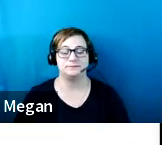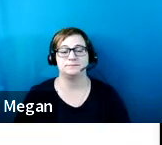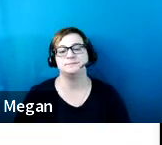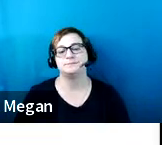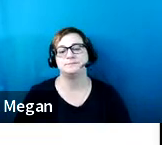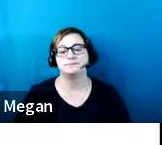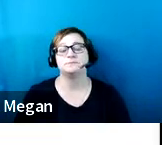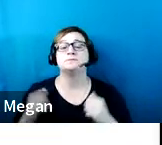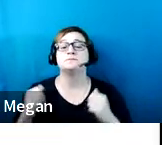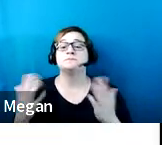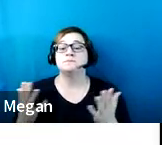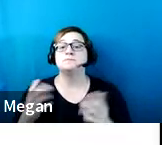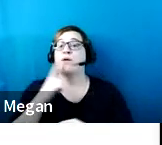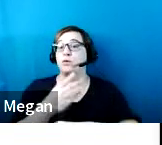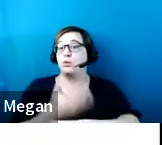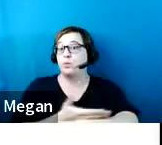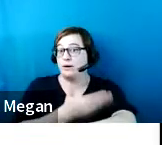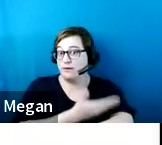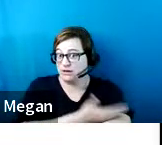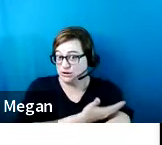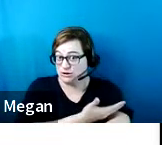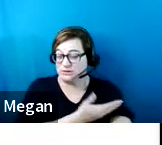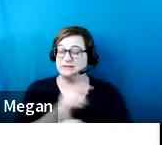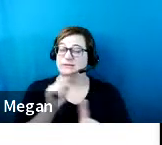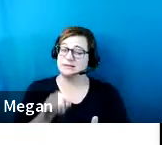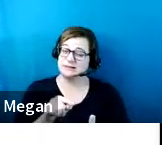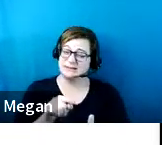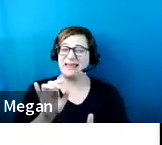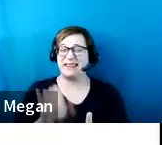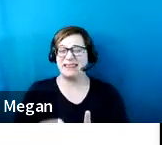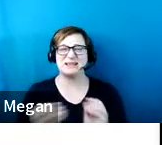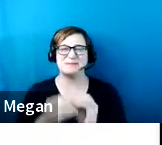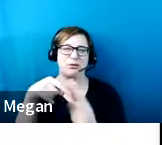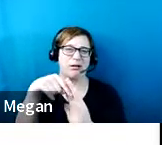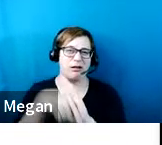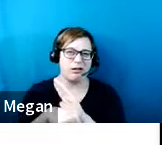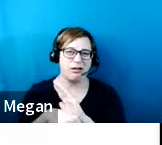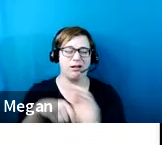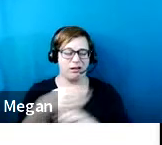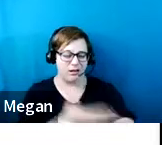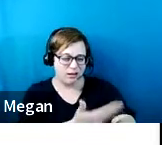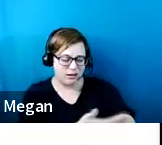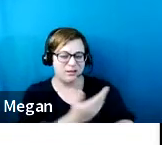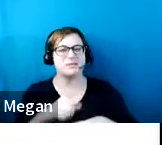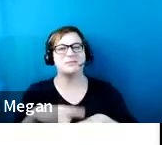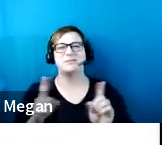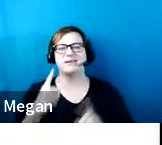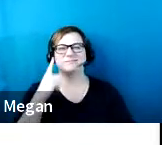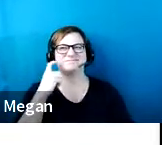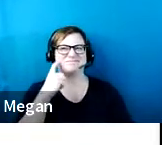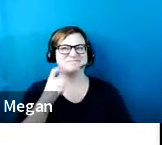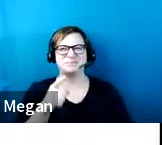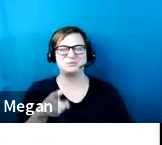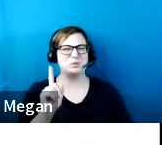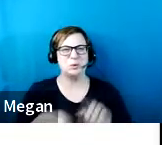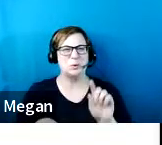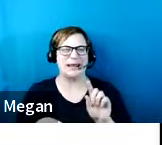where renovations is really more extensive, it's really less likely you'll be able to claim